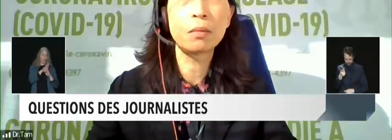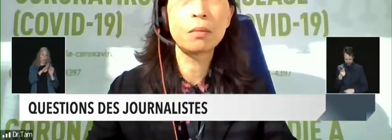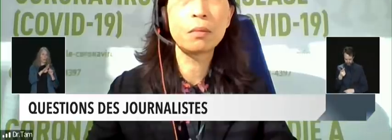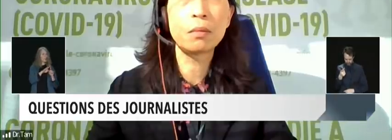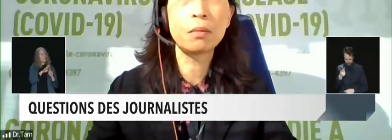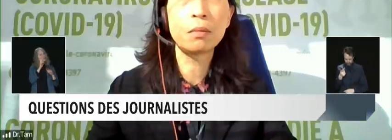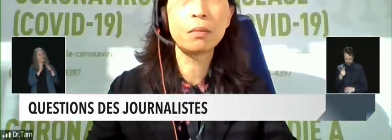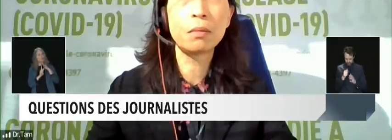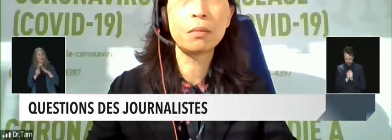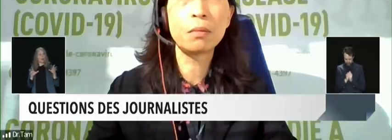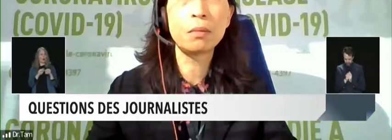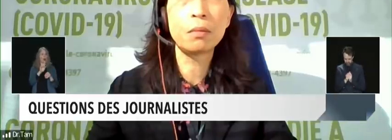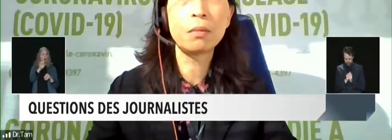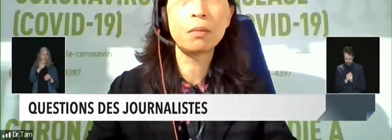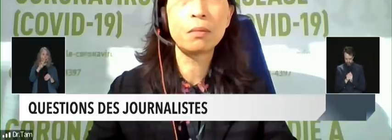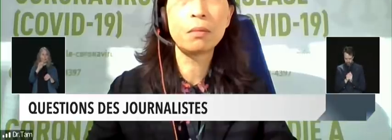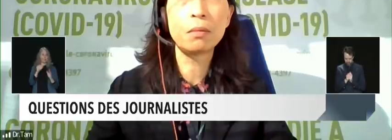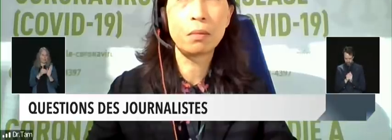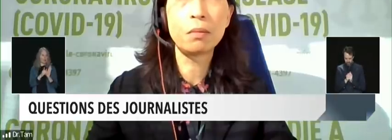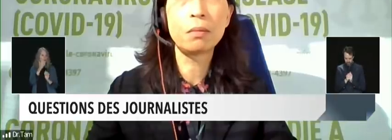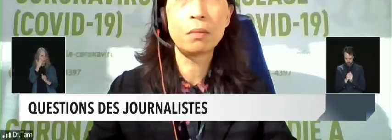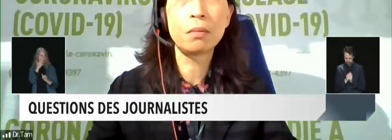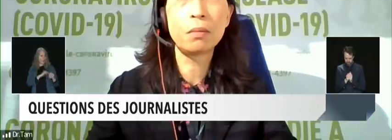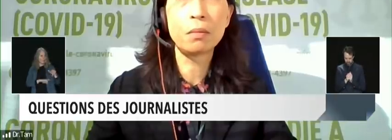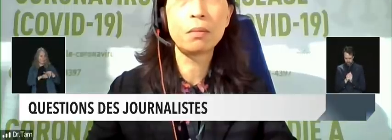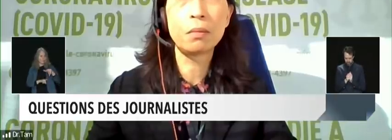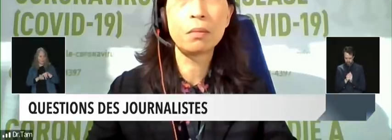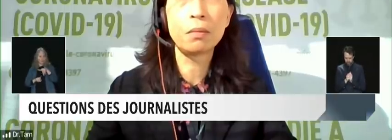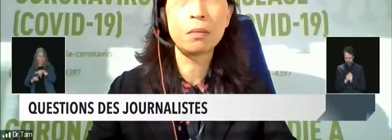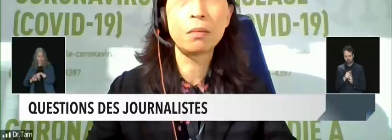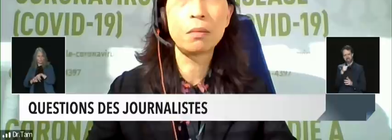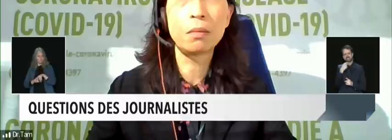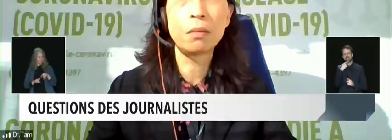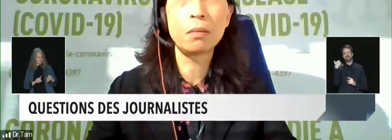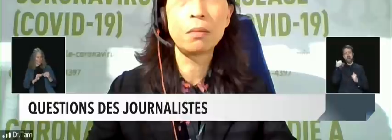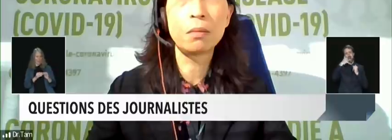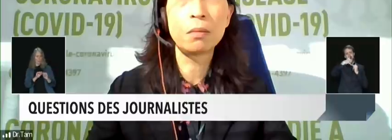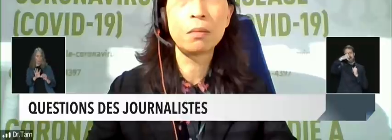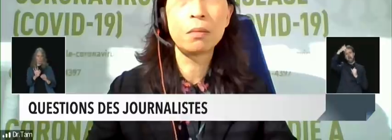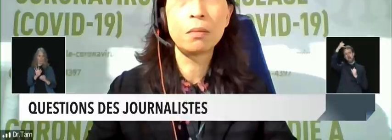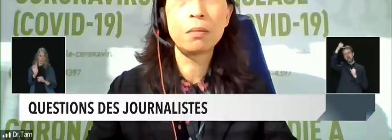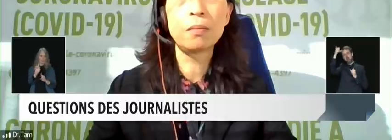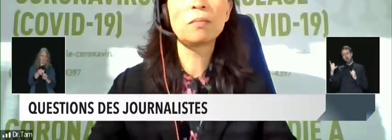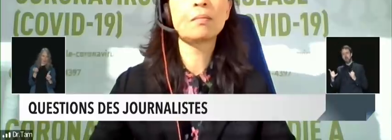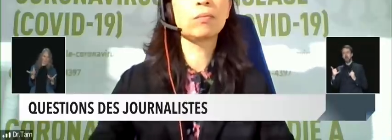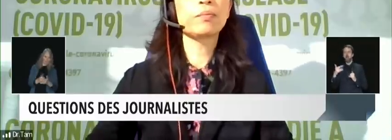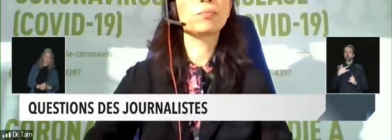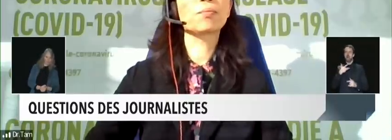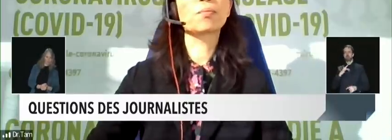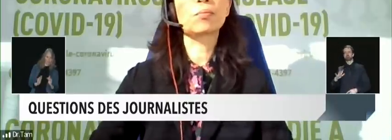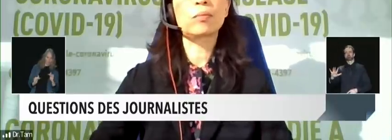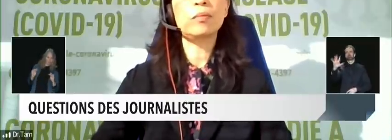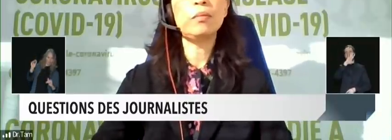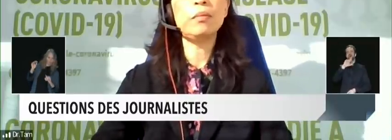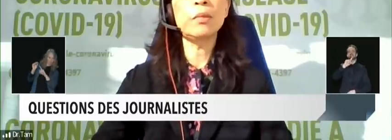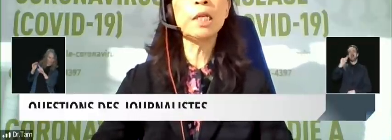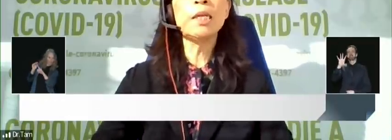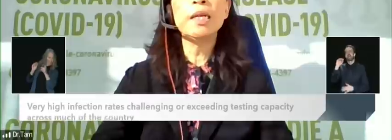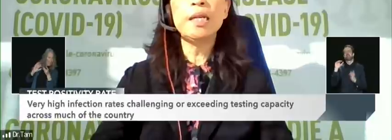,000 cases a day I'm just wondering how do you decide what the multiplying factor is there